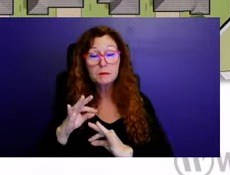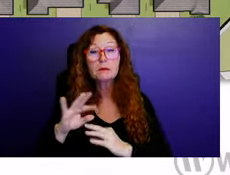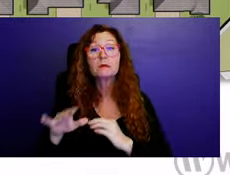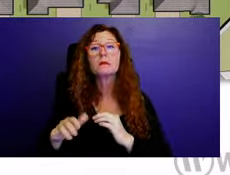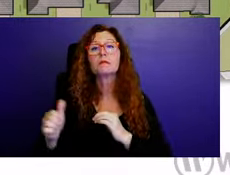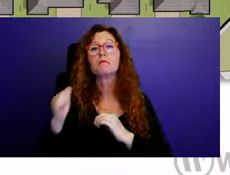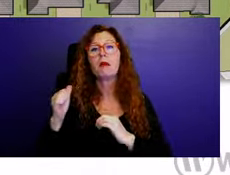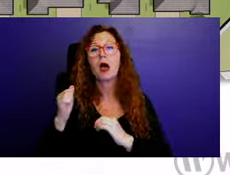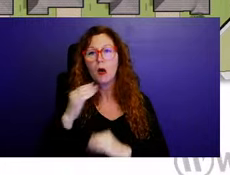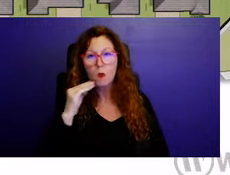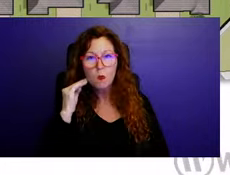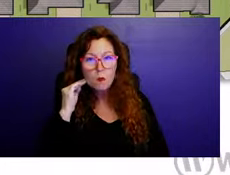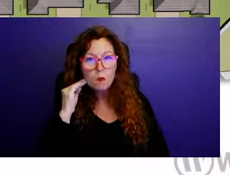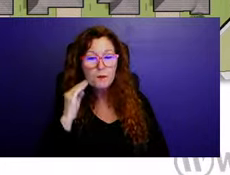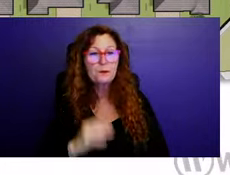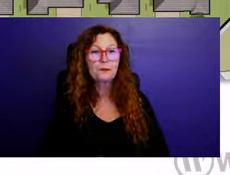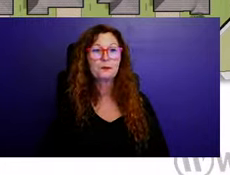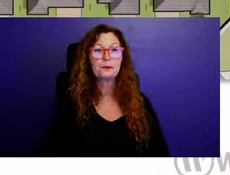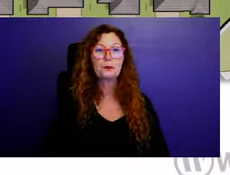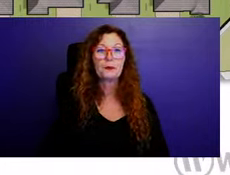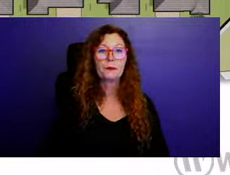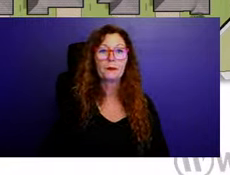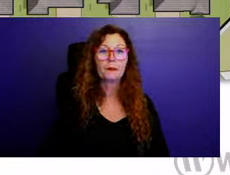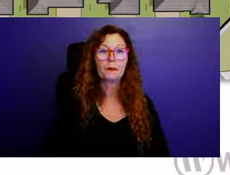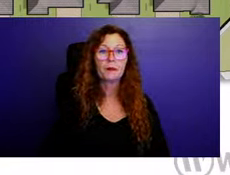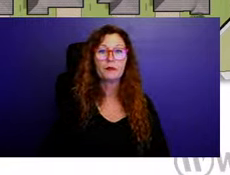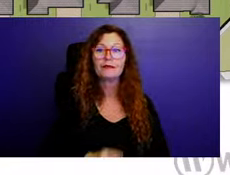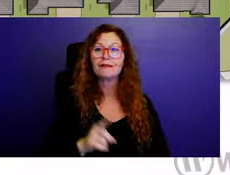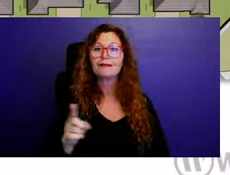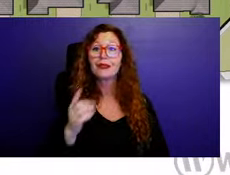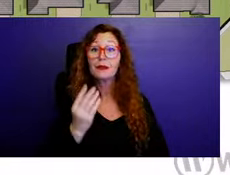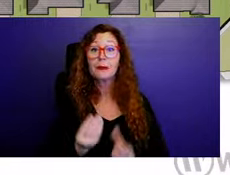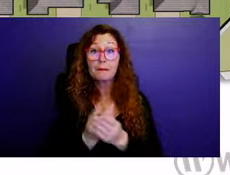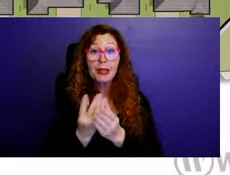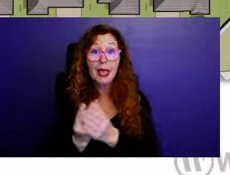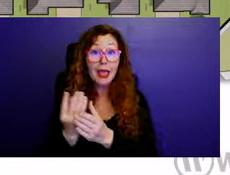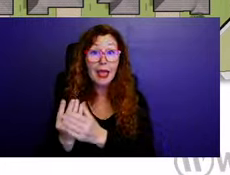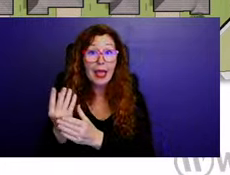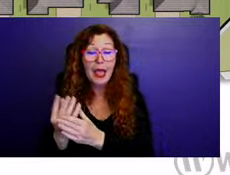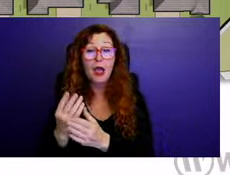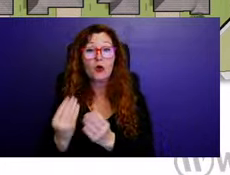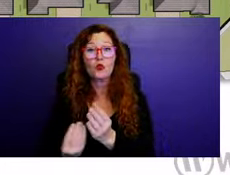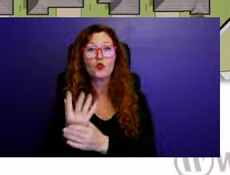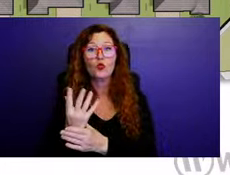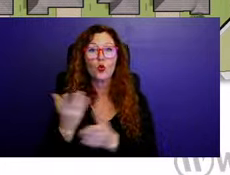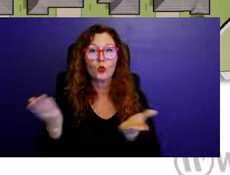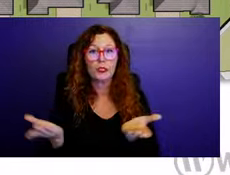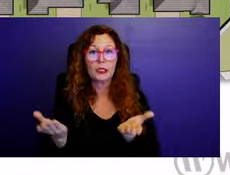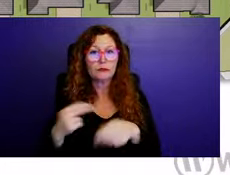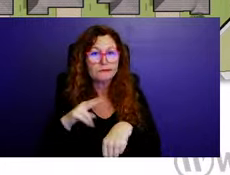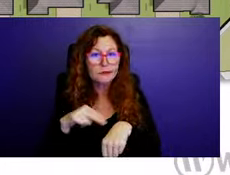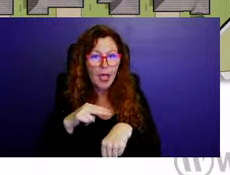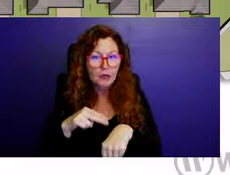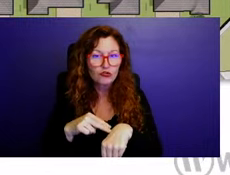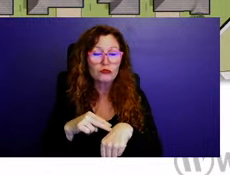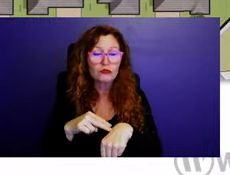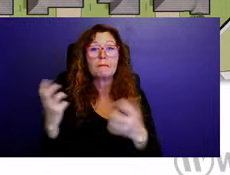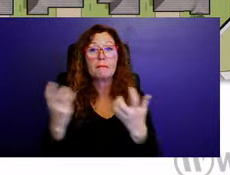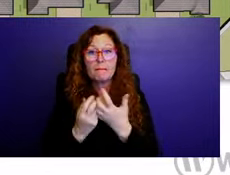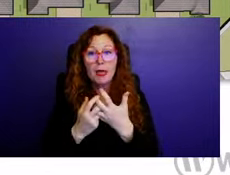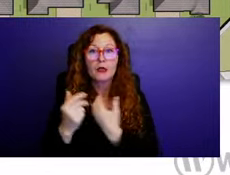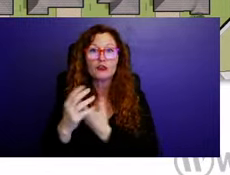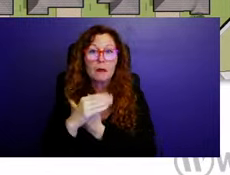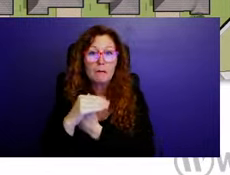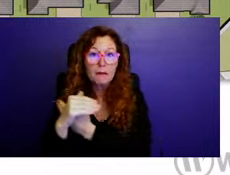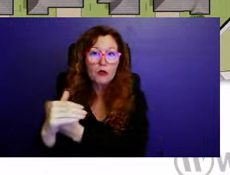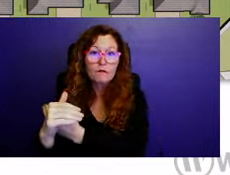sustainability code, there's a butterfly attracting plant species in the dry detention area. So that'll be a nice amenity for the whole community, especially since the